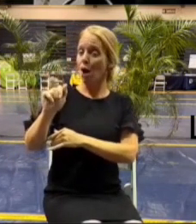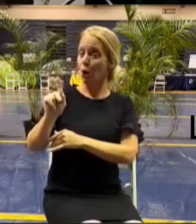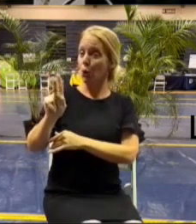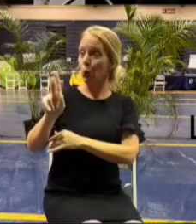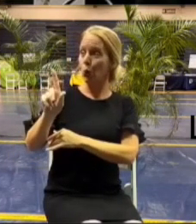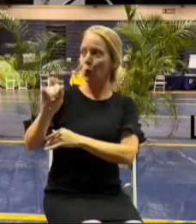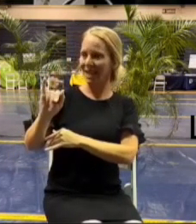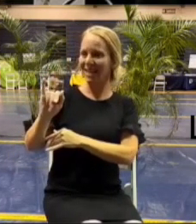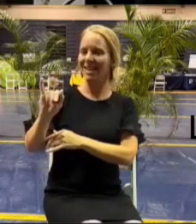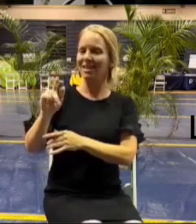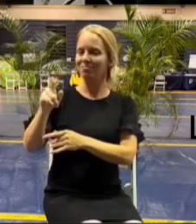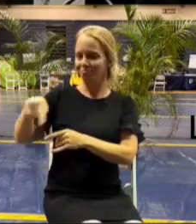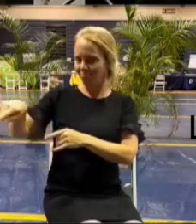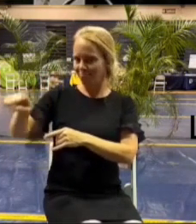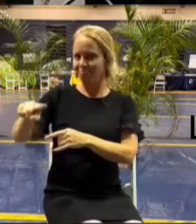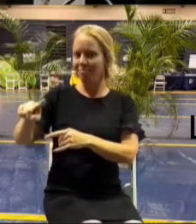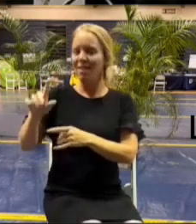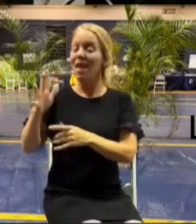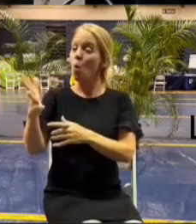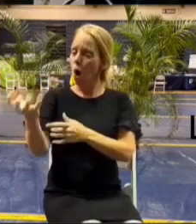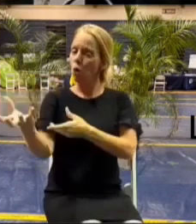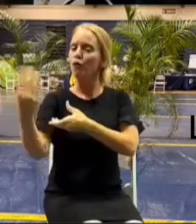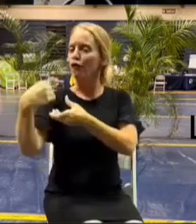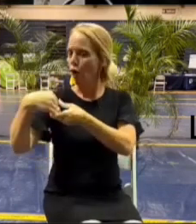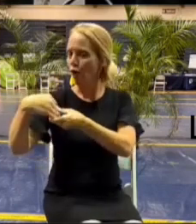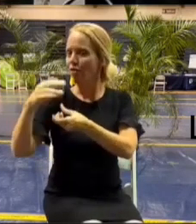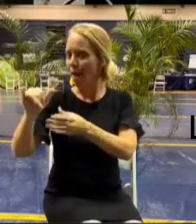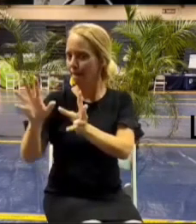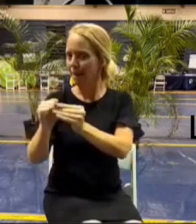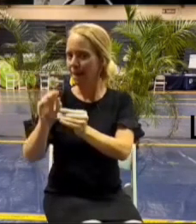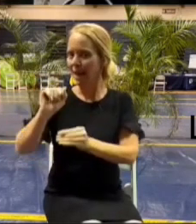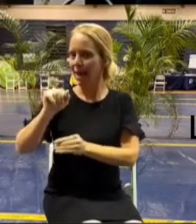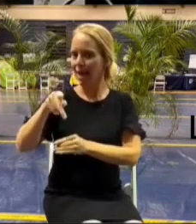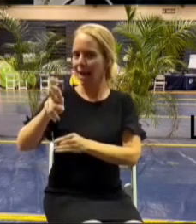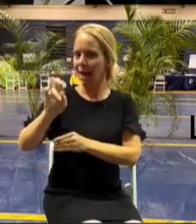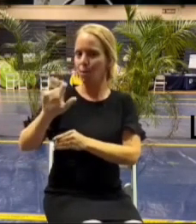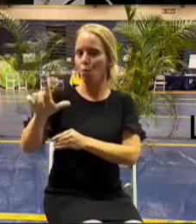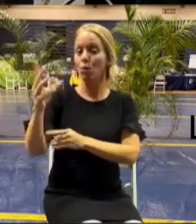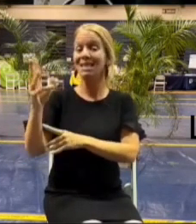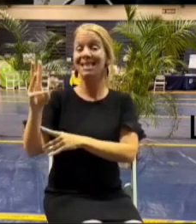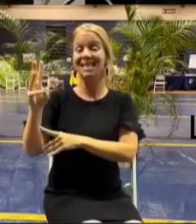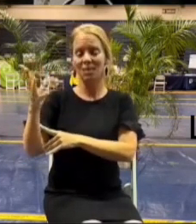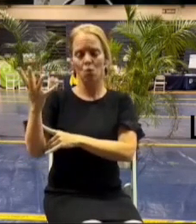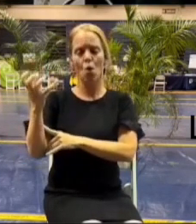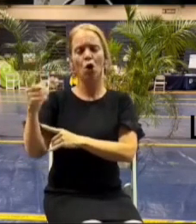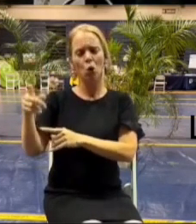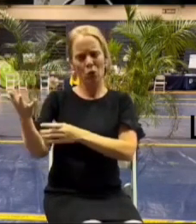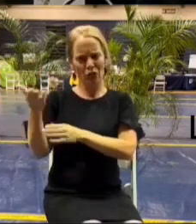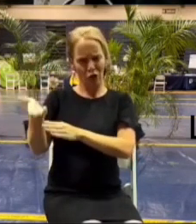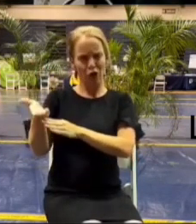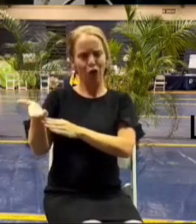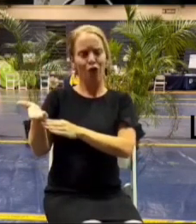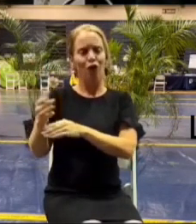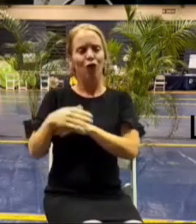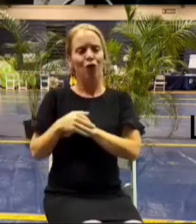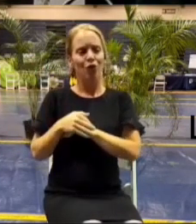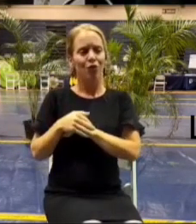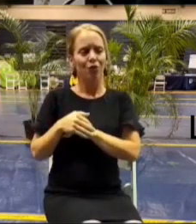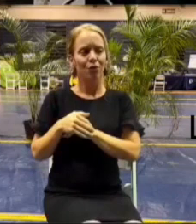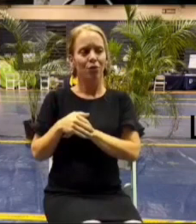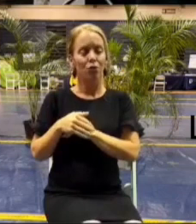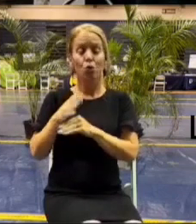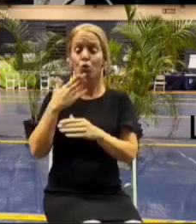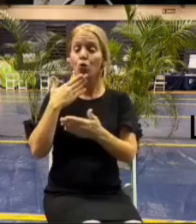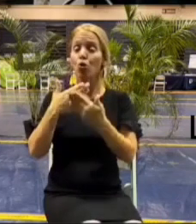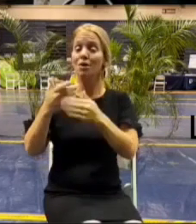of this meeting on April 16th you'll also we're aiming for it you'll also be able to meet folks who are